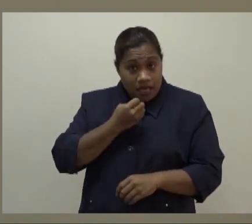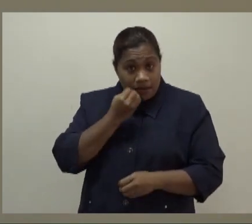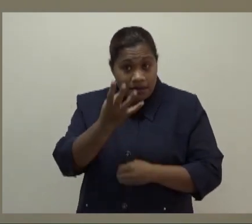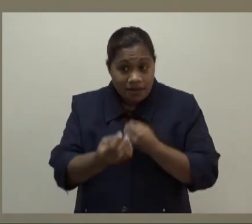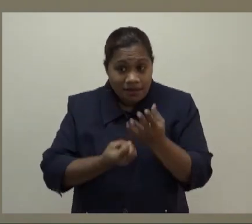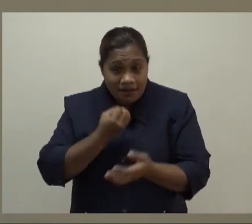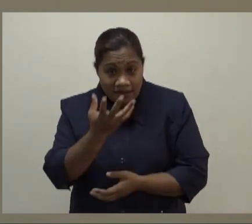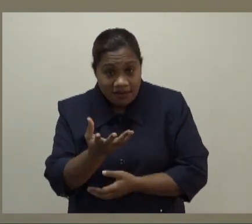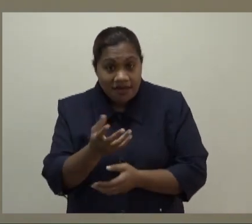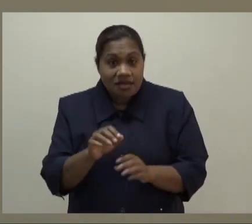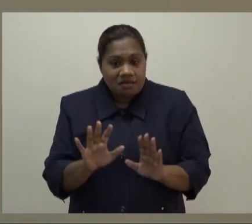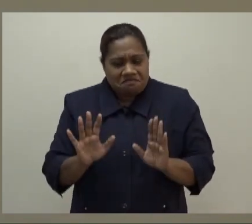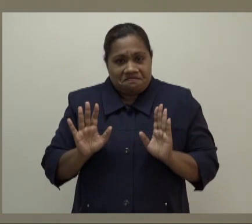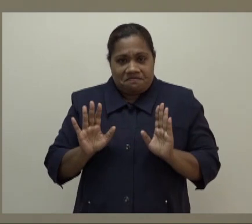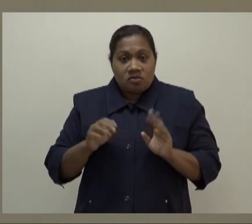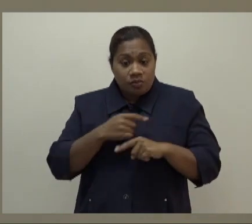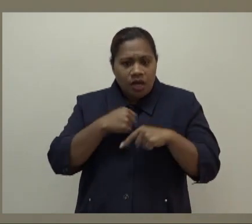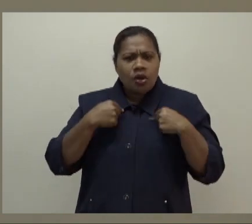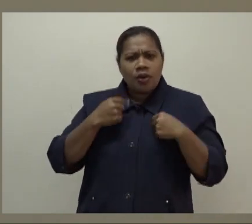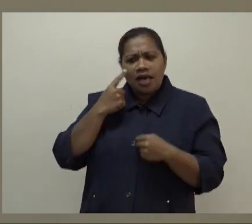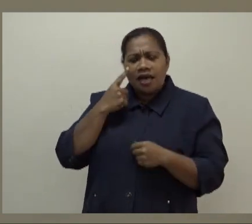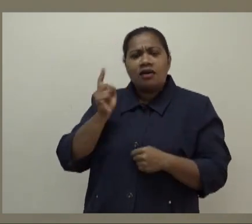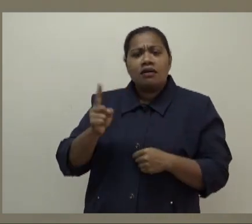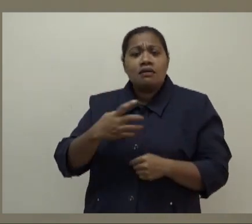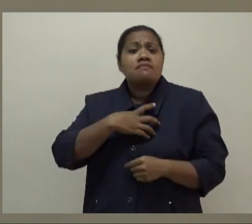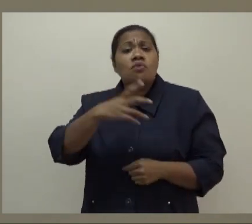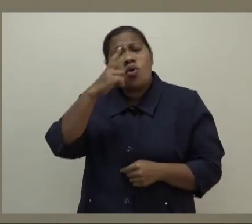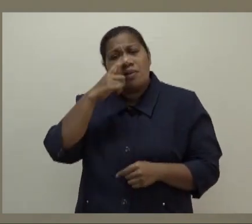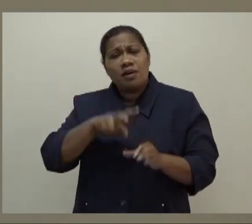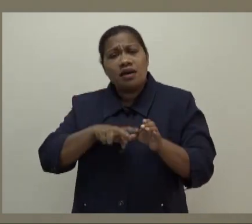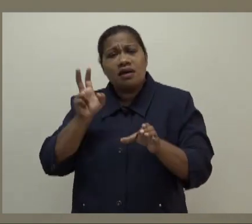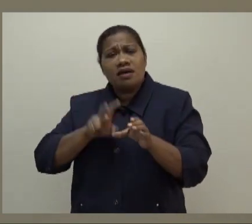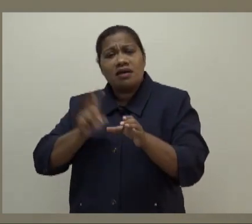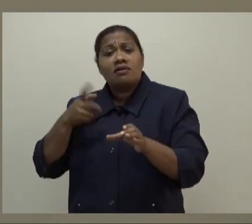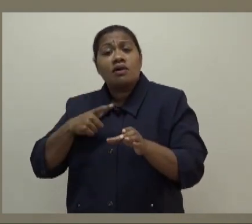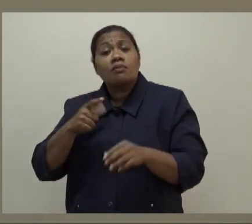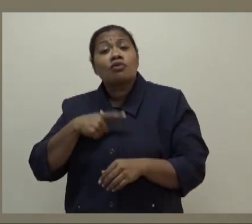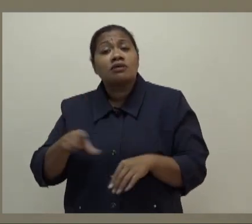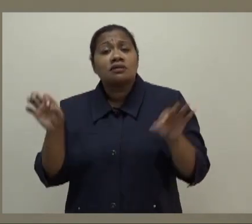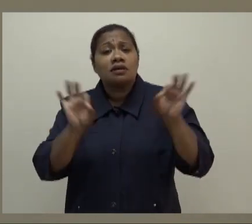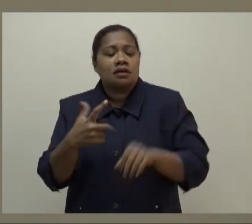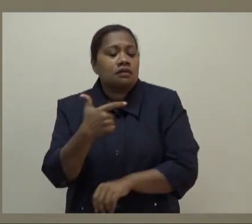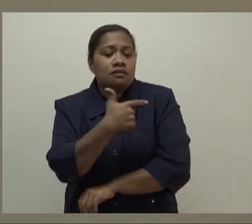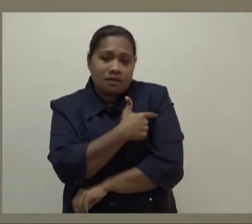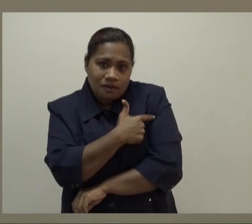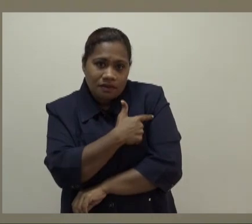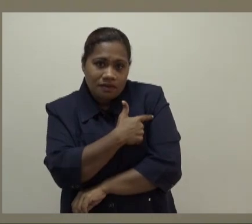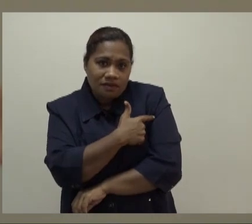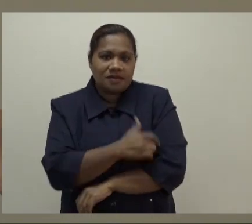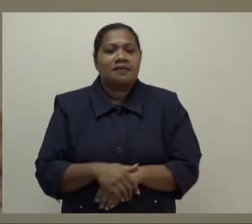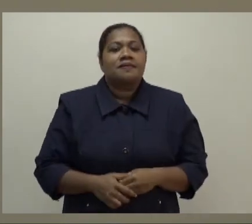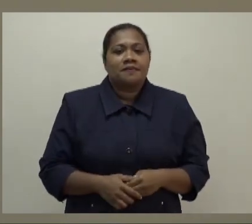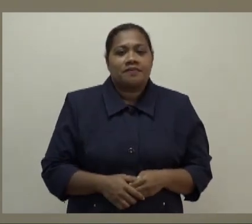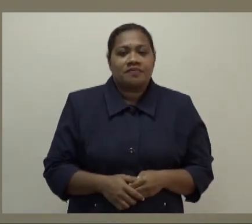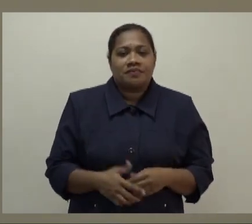increase in the resolutions. What we have seen is a lot more people leaving because they did not get vaccinated, yes, but there's no difference between